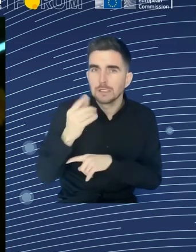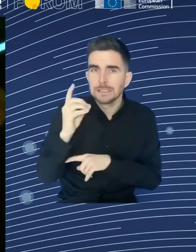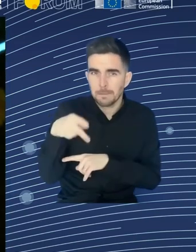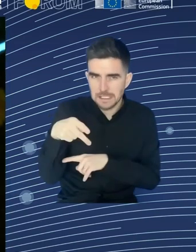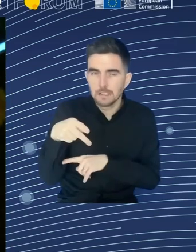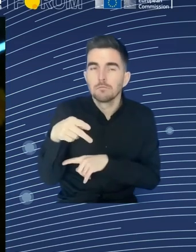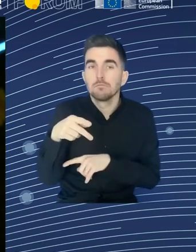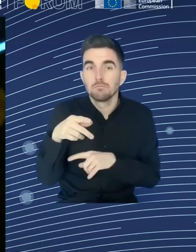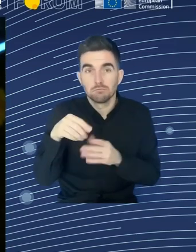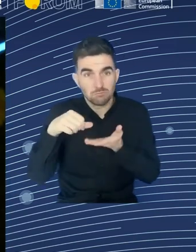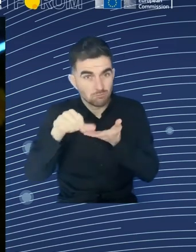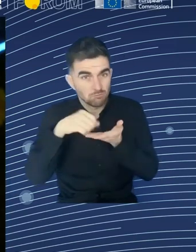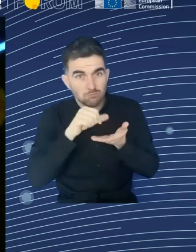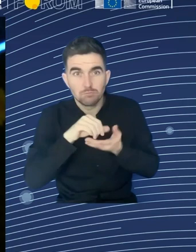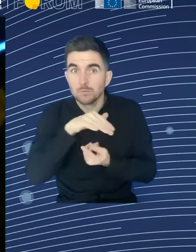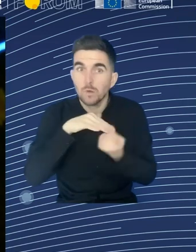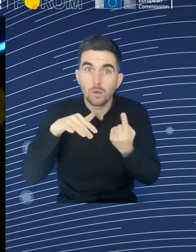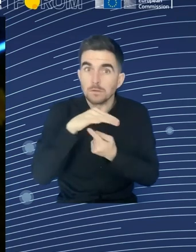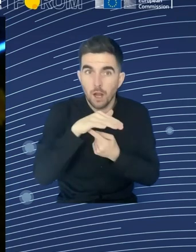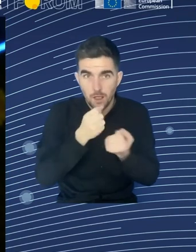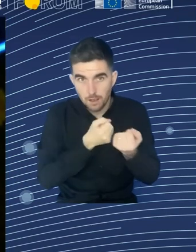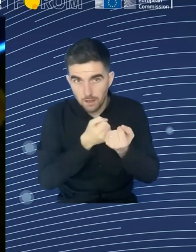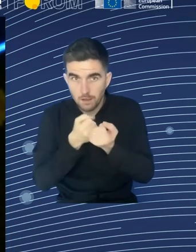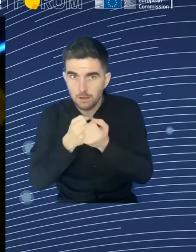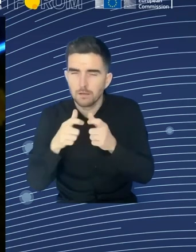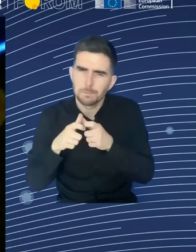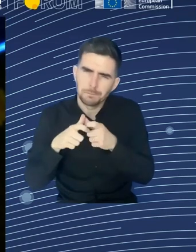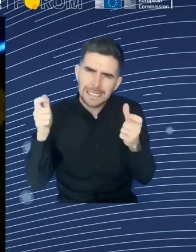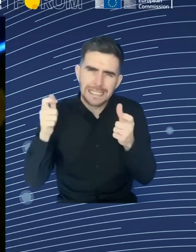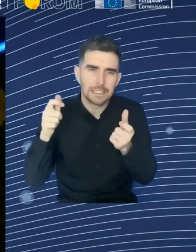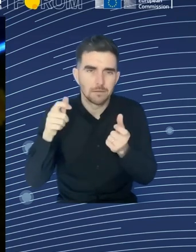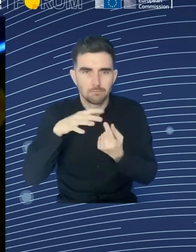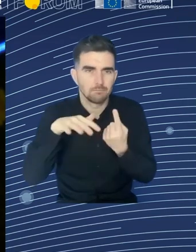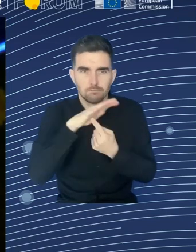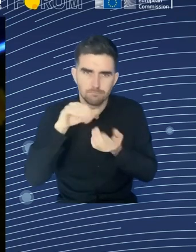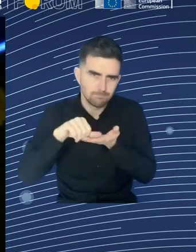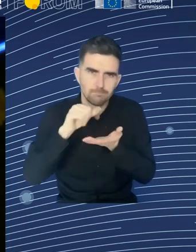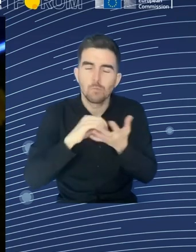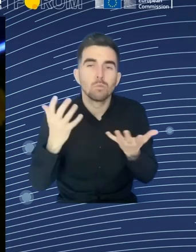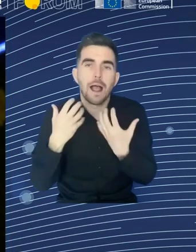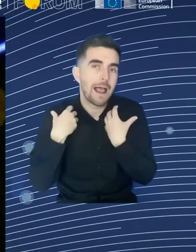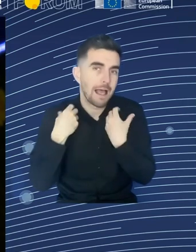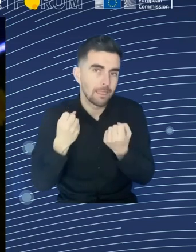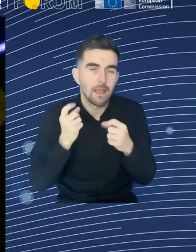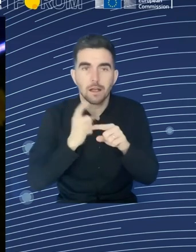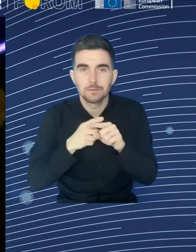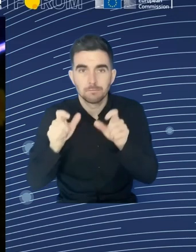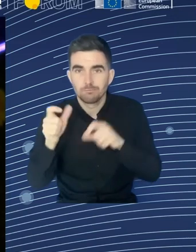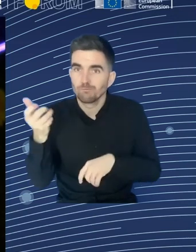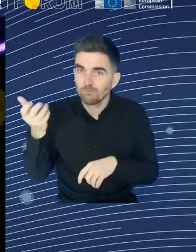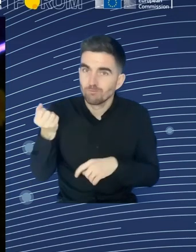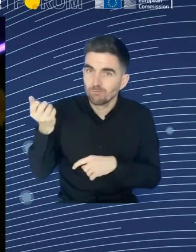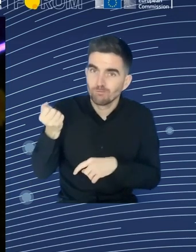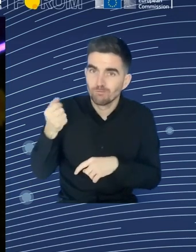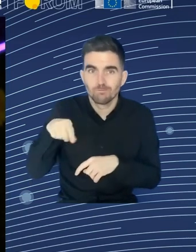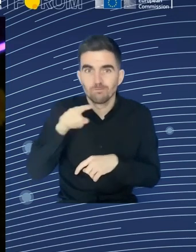going towards 2030 and further on towards 2070. The lower end of the scale is family benefits, disability allowance,